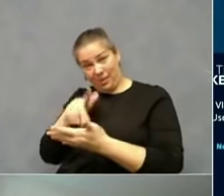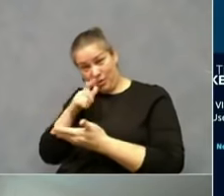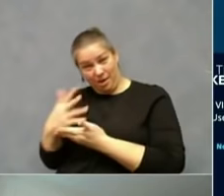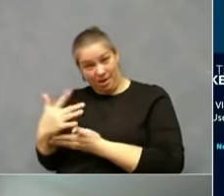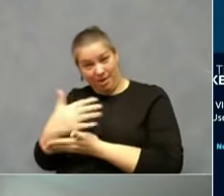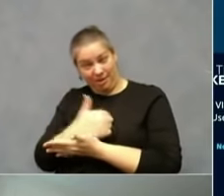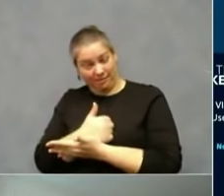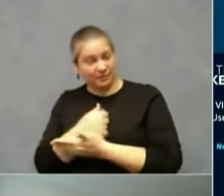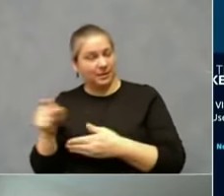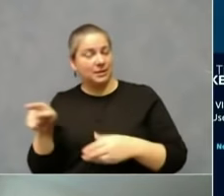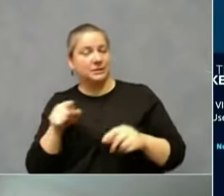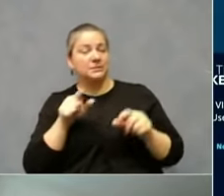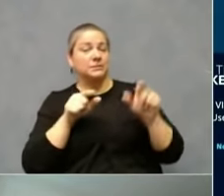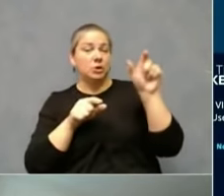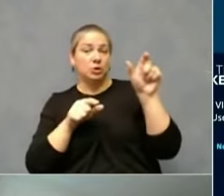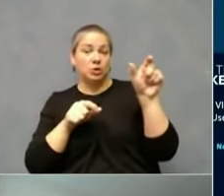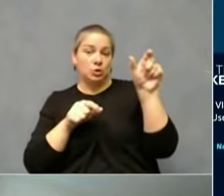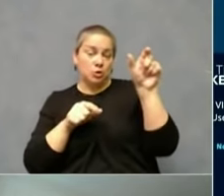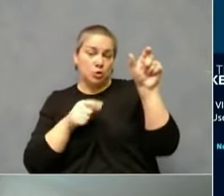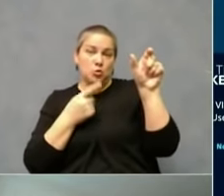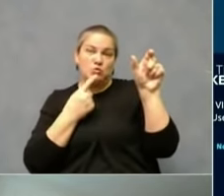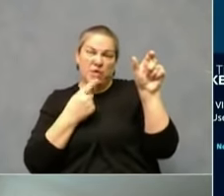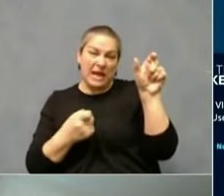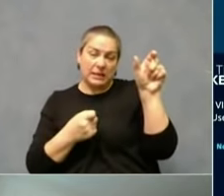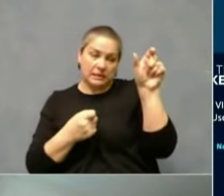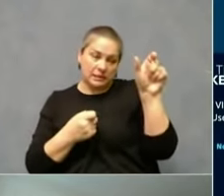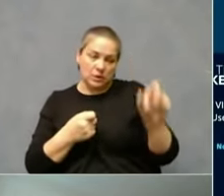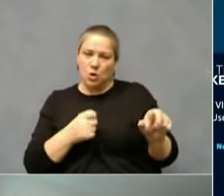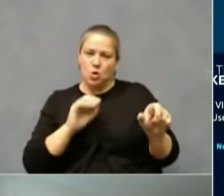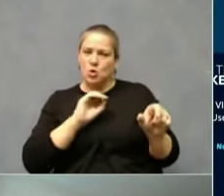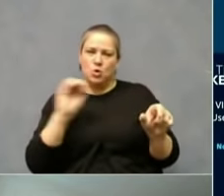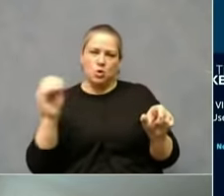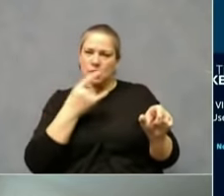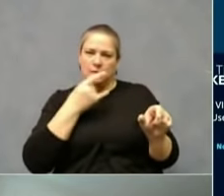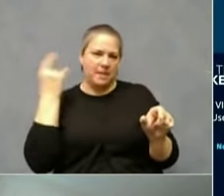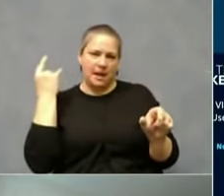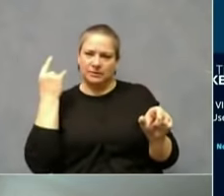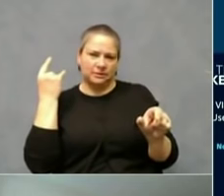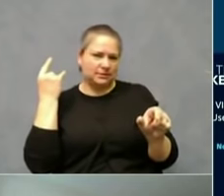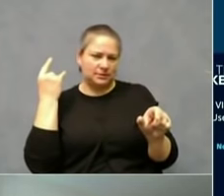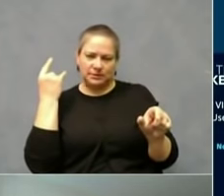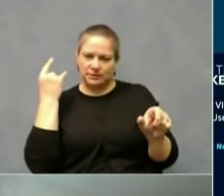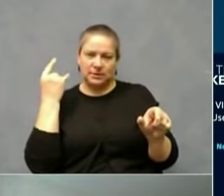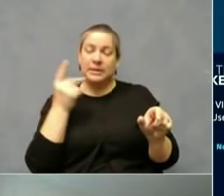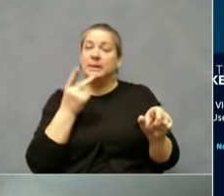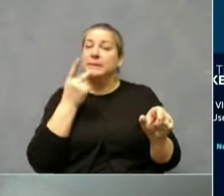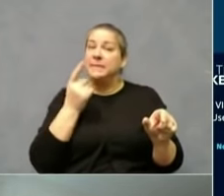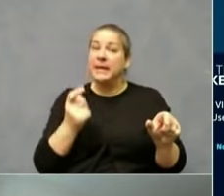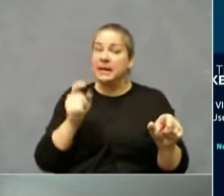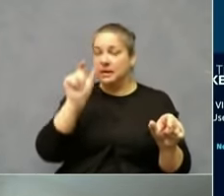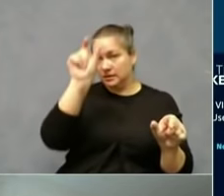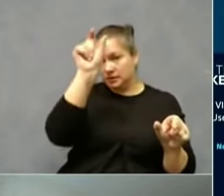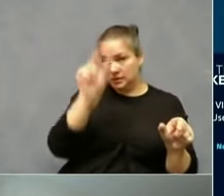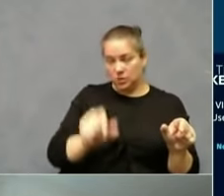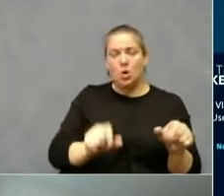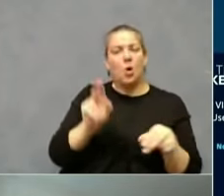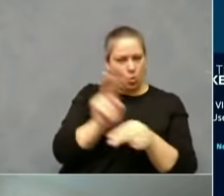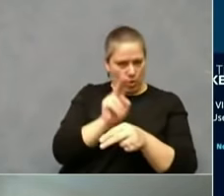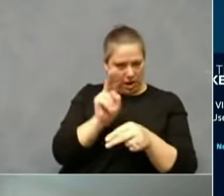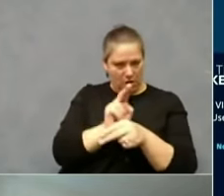who were not wearing masks, visitors, and the lighter pink is for people who are wearing their masks incorrectly.